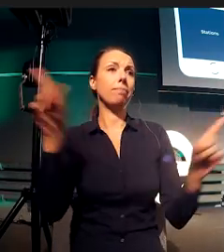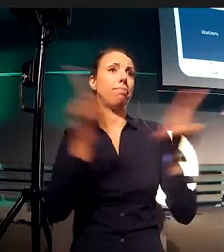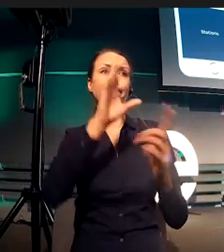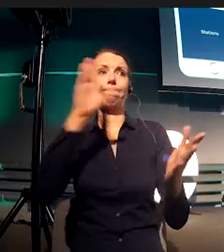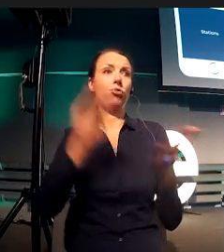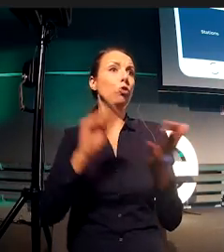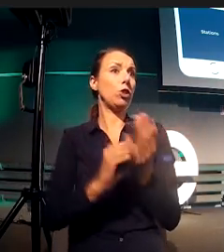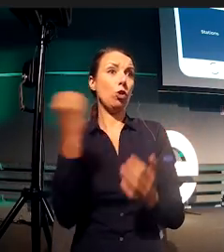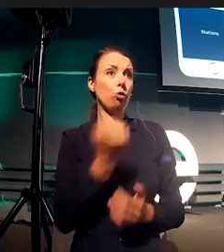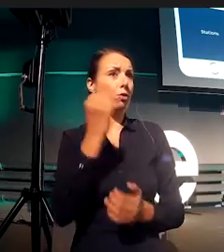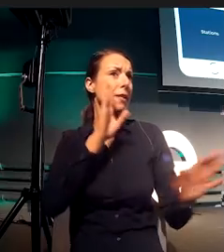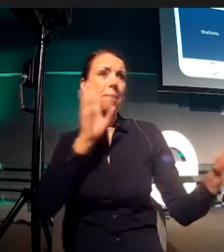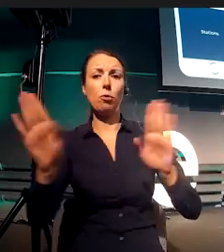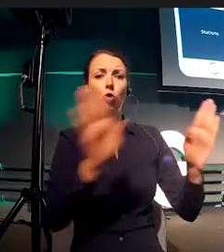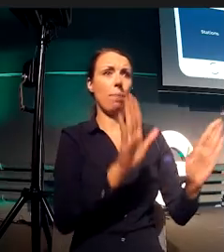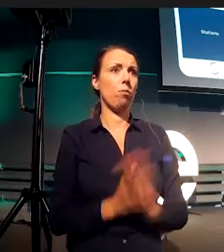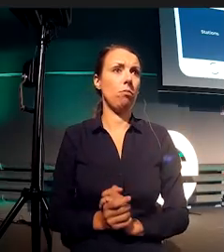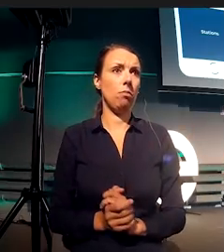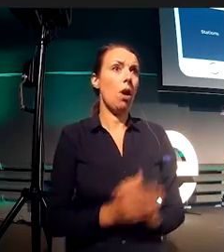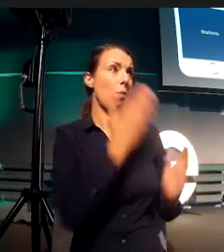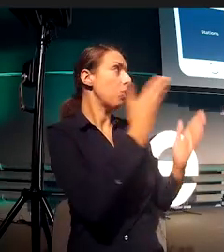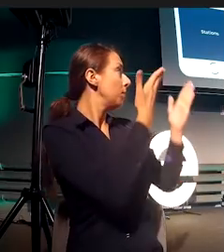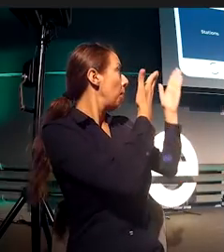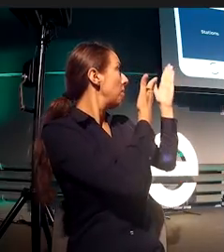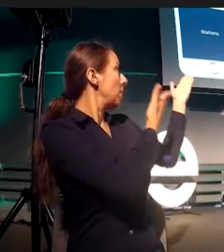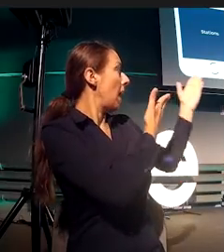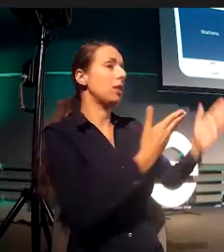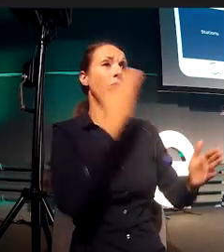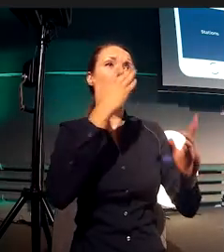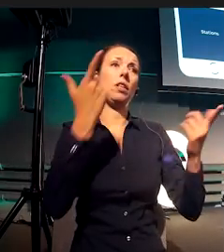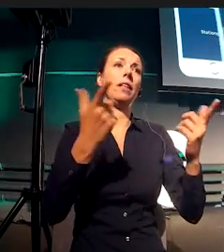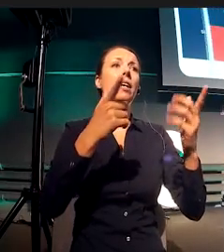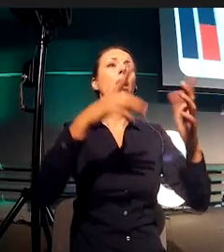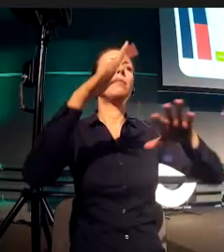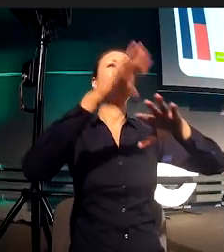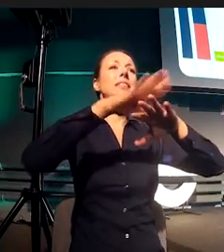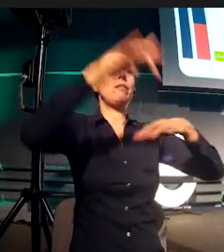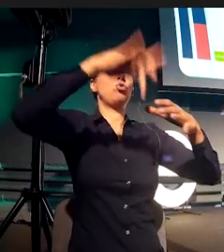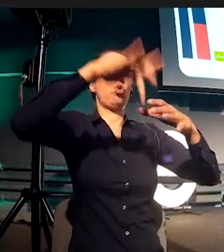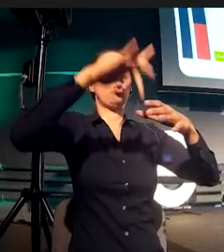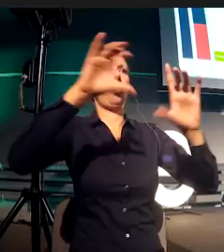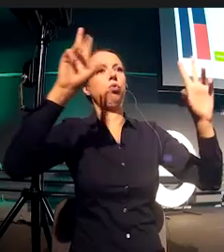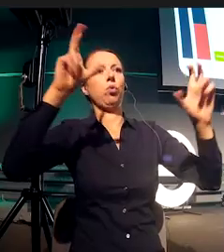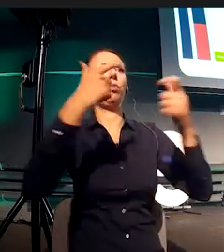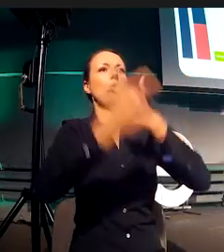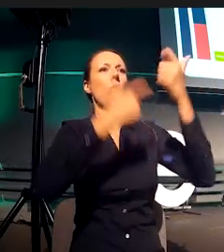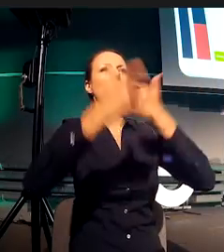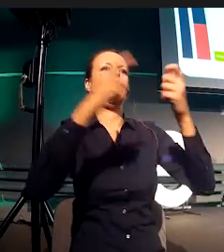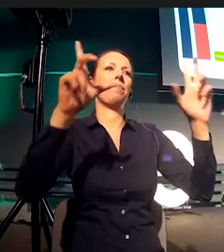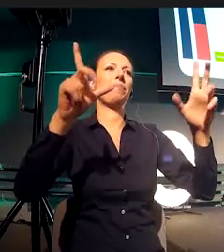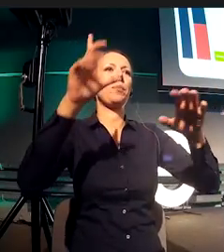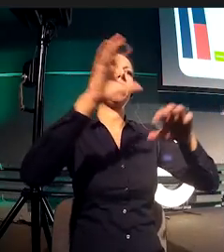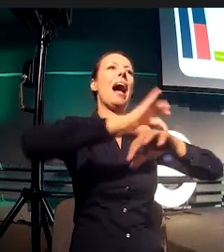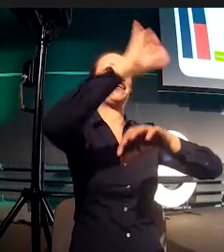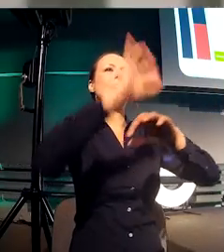and how the information architecture was presented. Once we did that, we wrapped it all up, put it in the oven for three months,